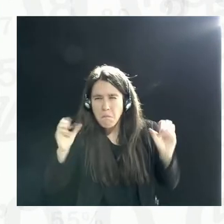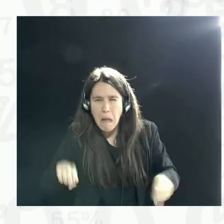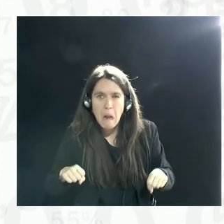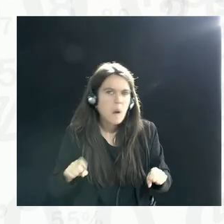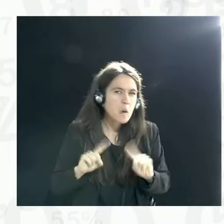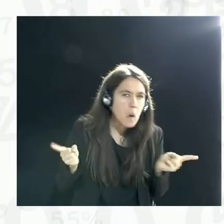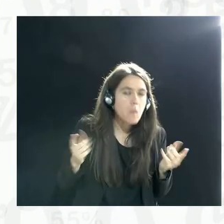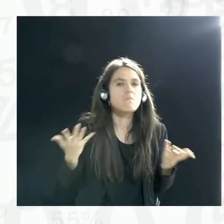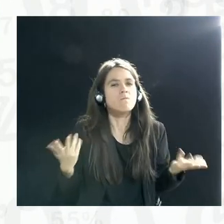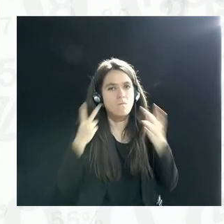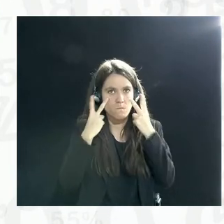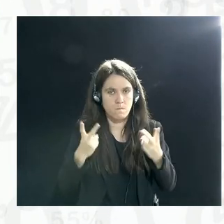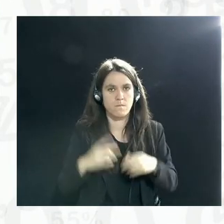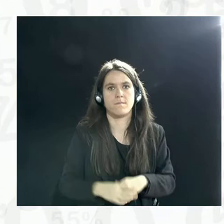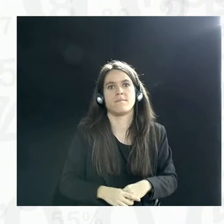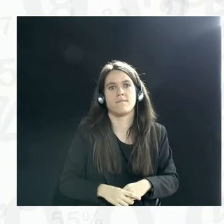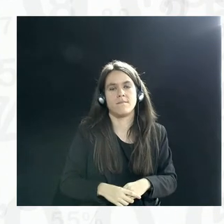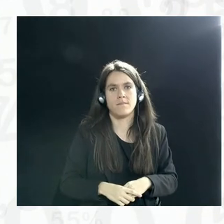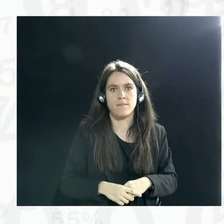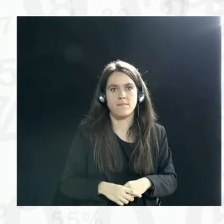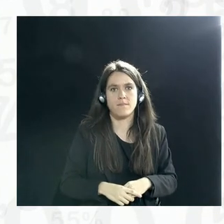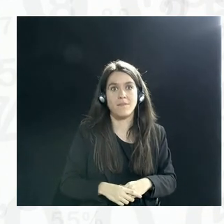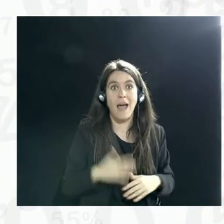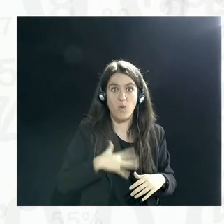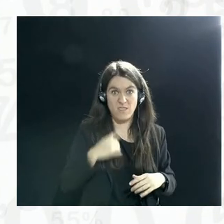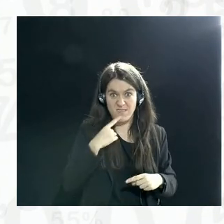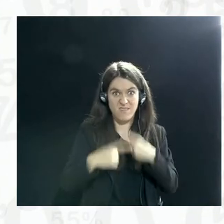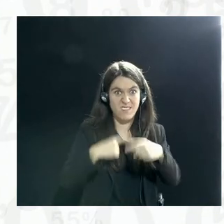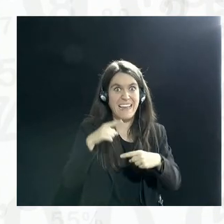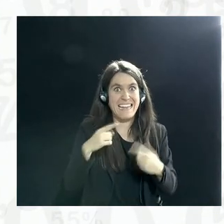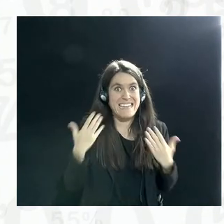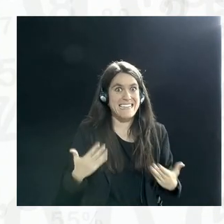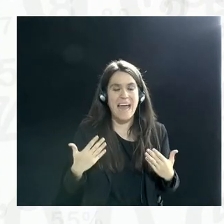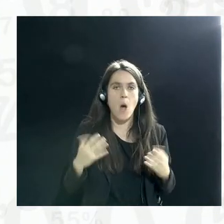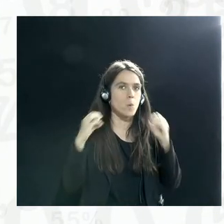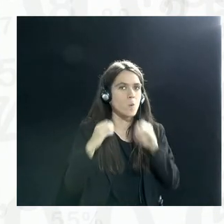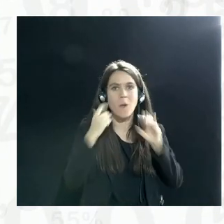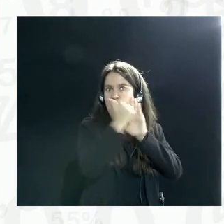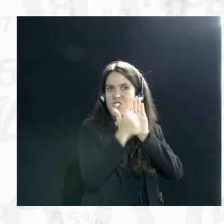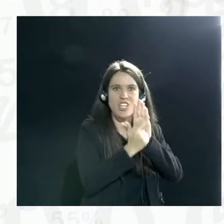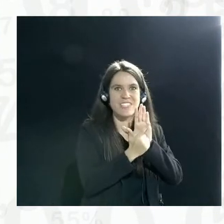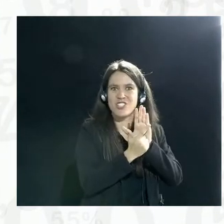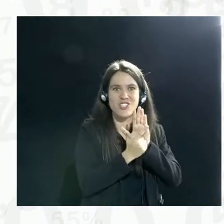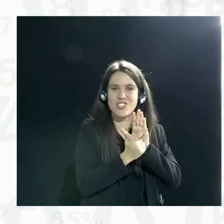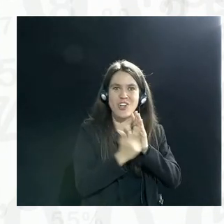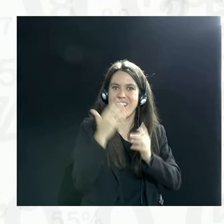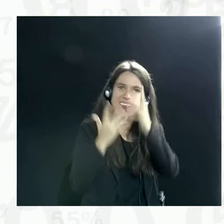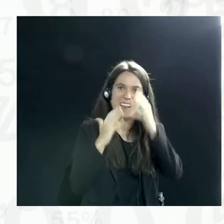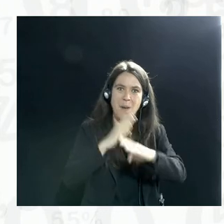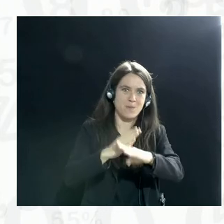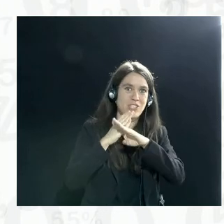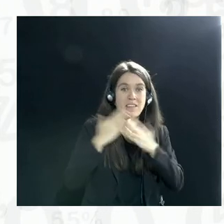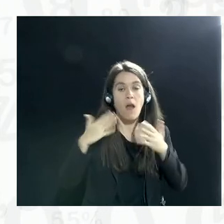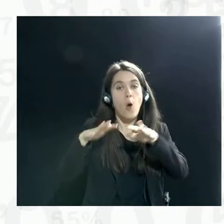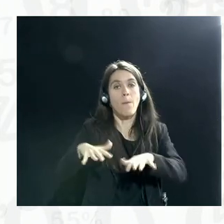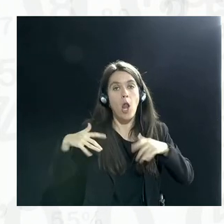And I'd like to preface a lot of this by saying we currently don't have a data protection legislation in India. It's still in parliament. It's still